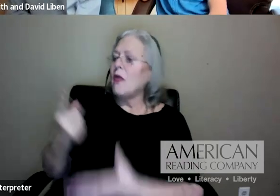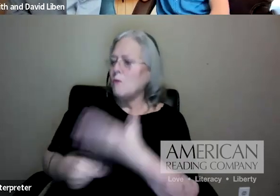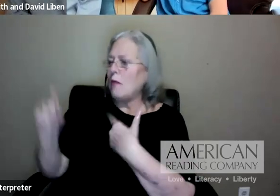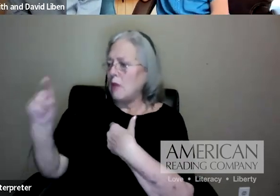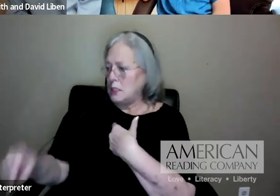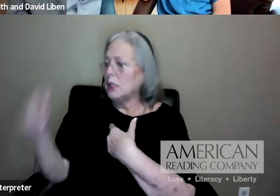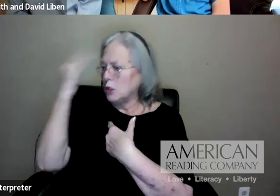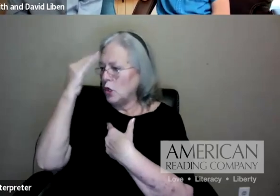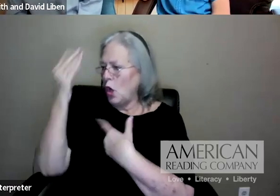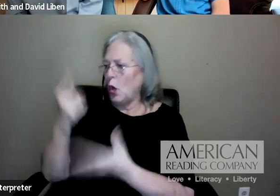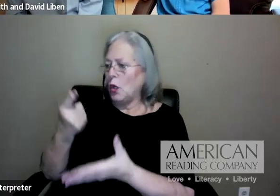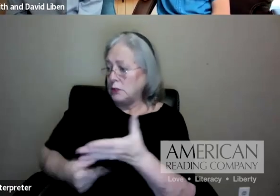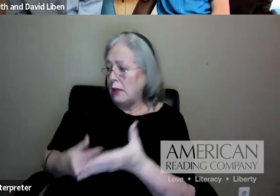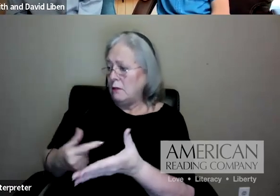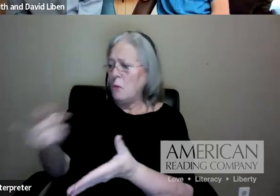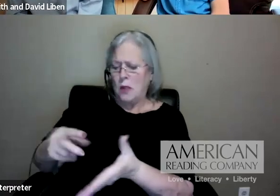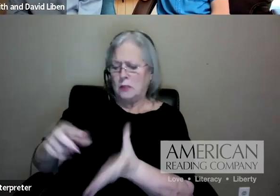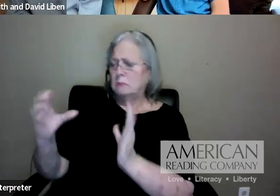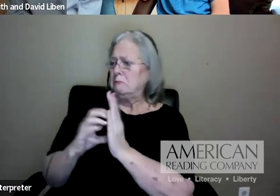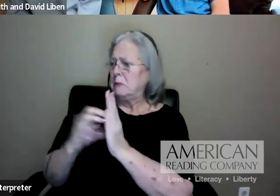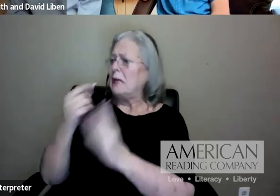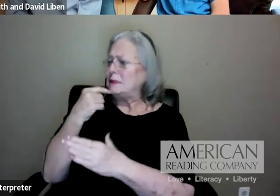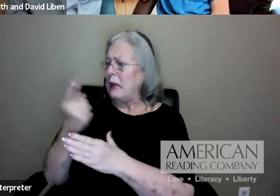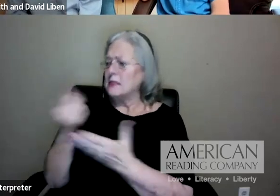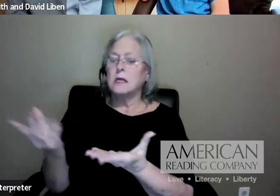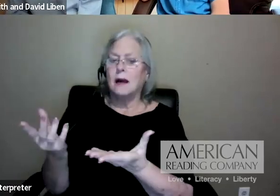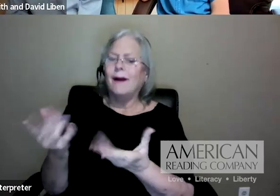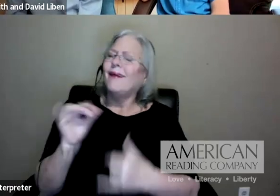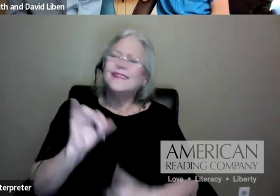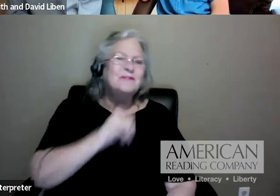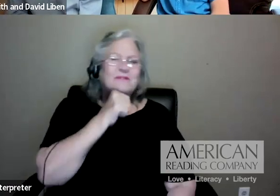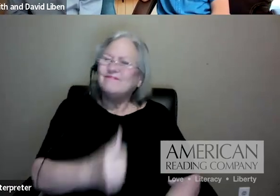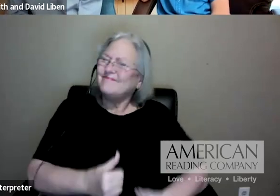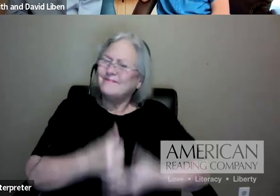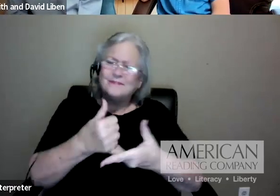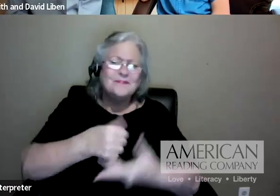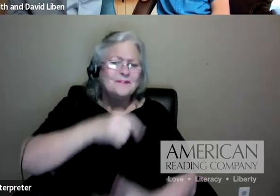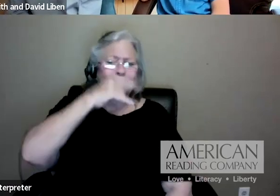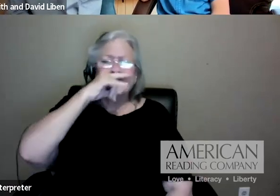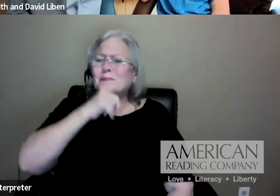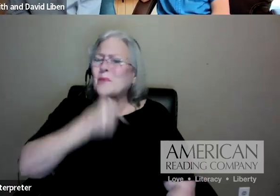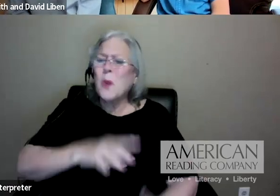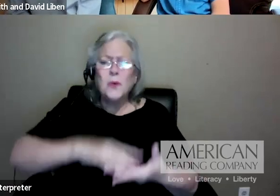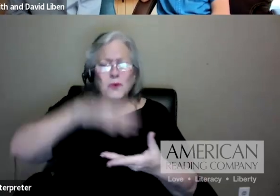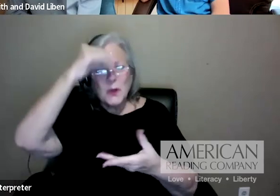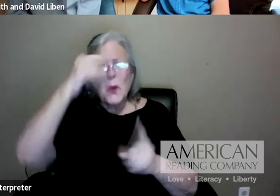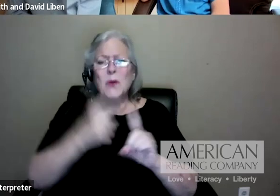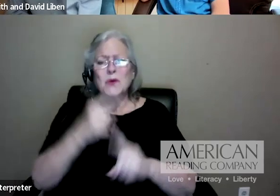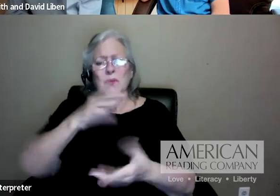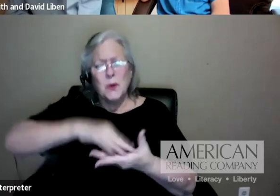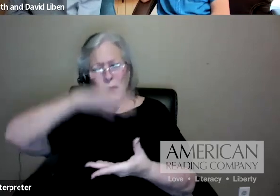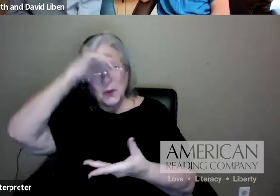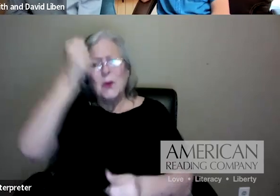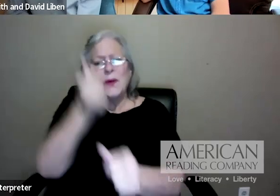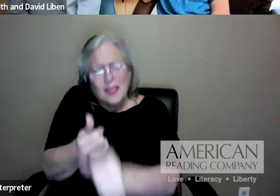that helpful because kids won't learn to learn on their own. So those are some of the key principles of what would be